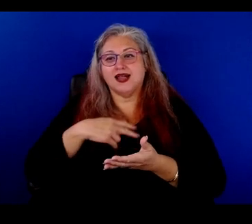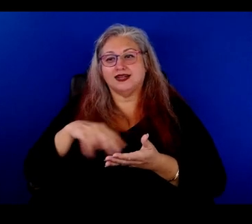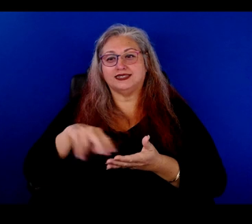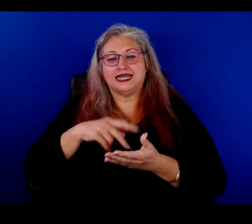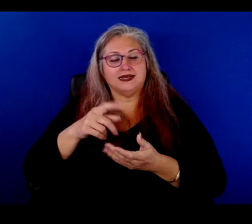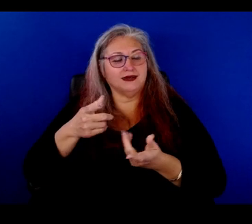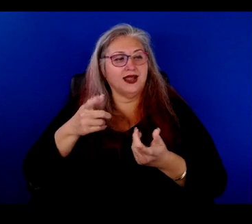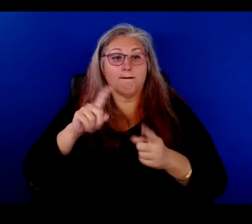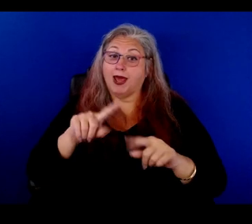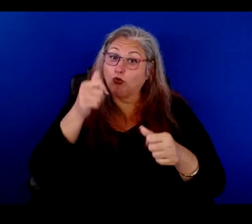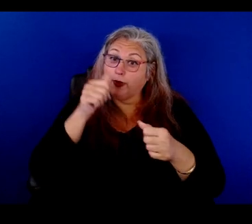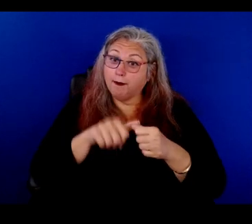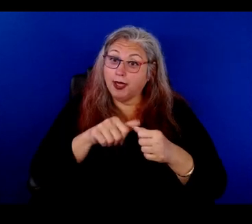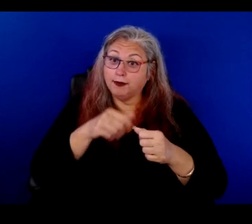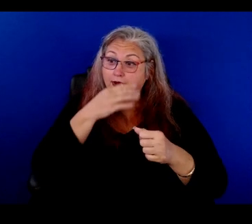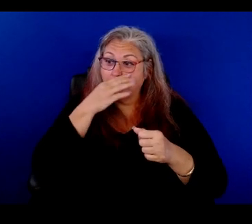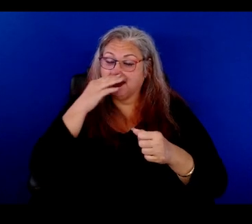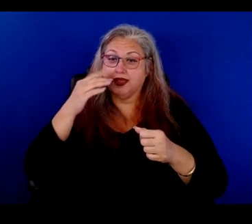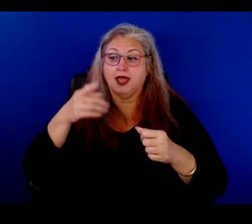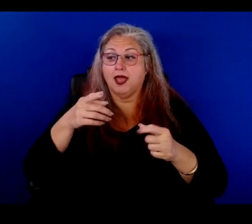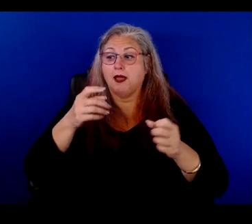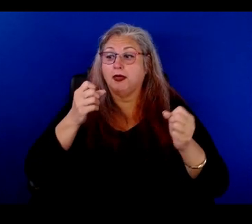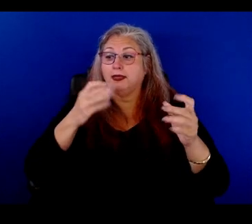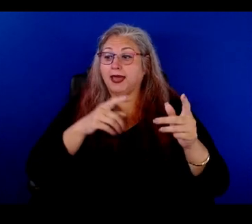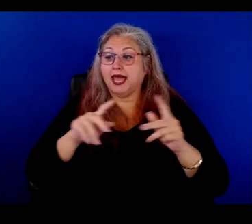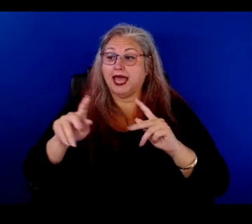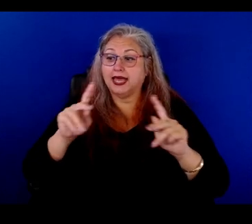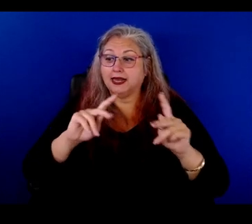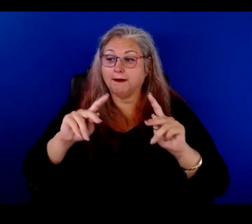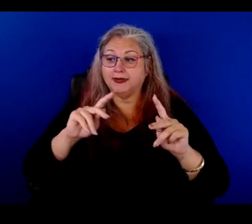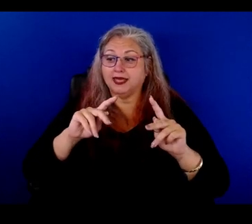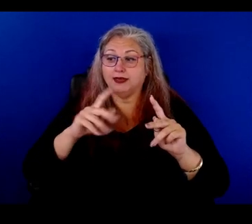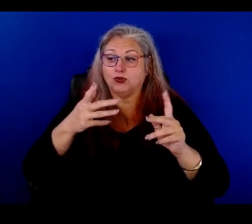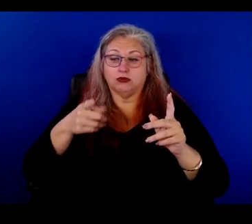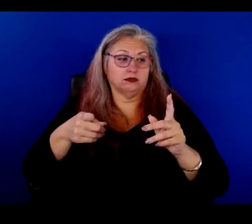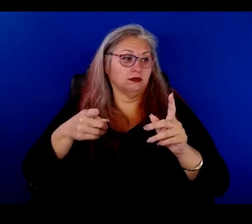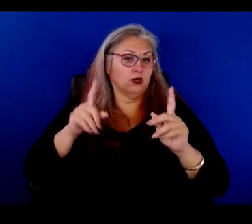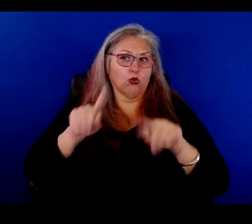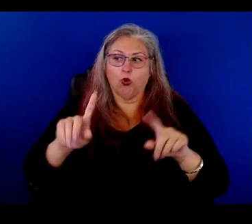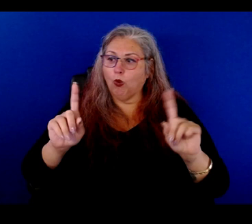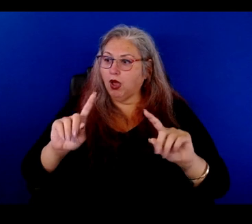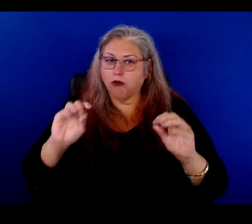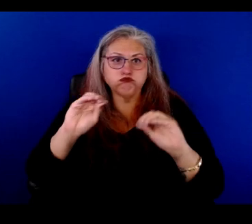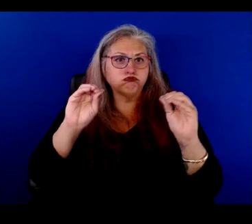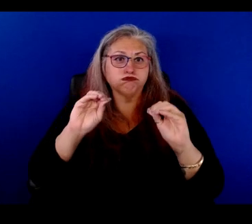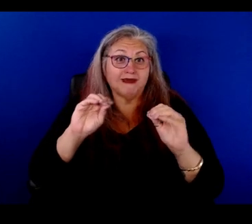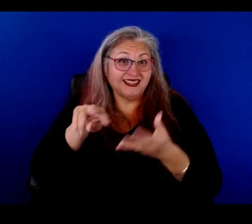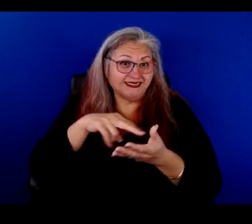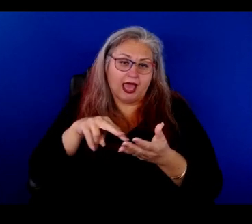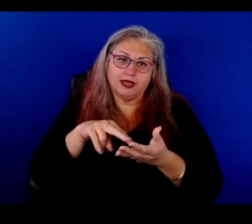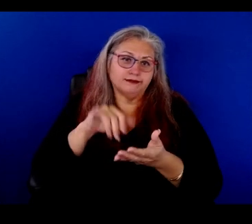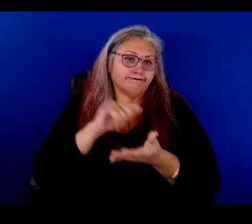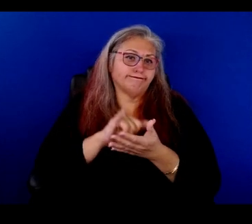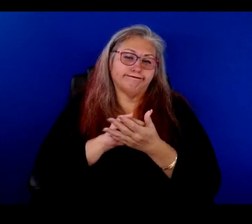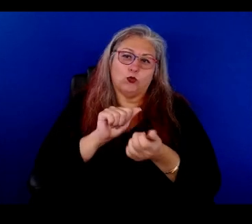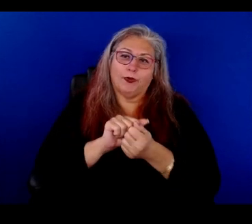again, you have to remember, uh, many people had no place to go, no place to go, certainly no place to dance with each other.